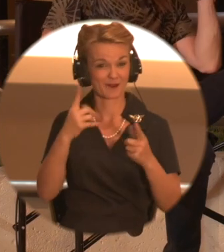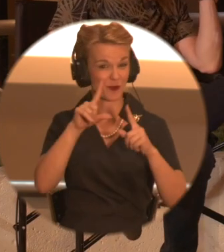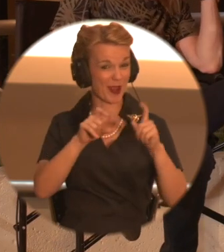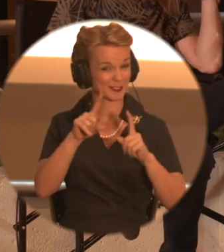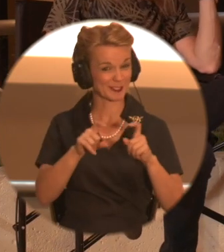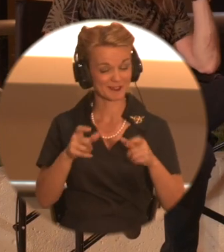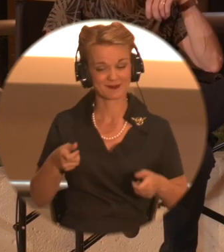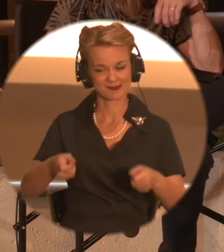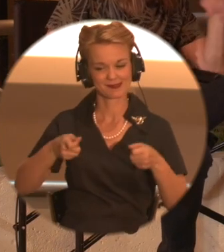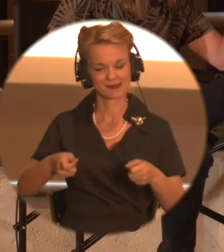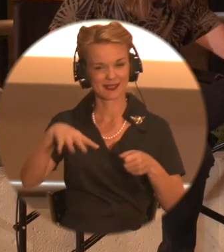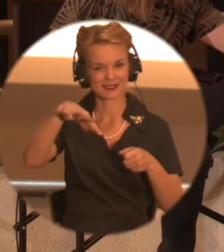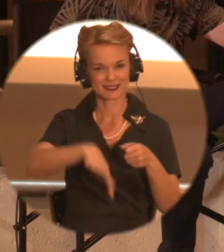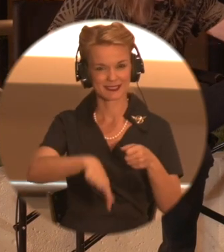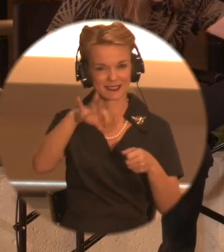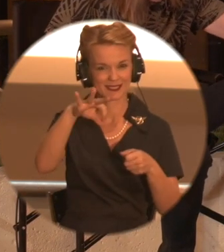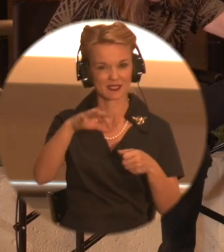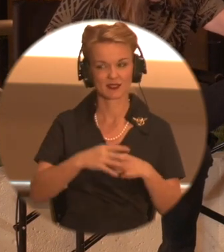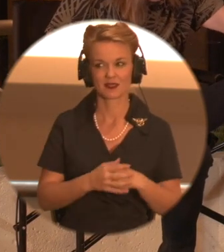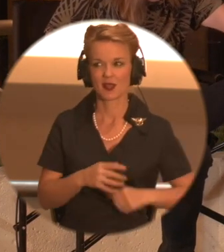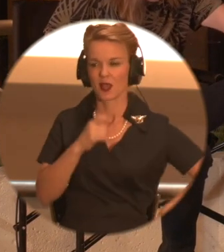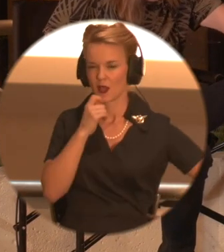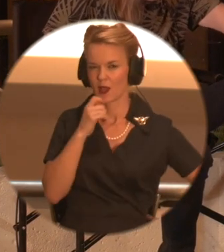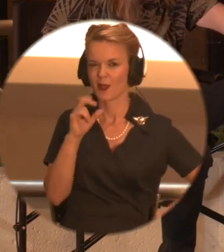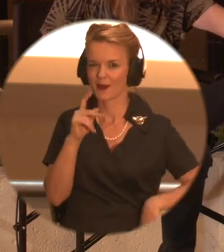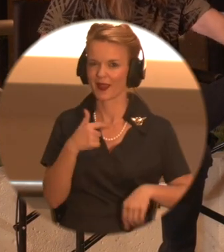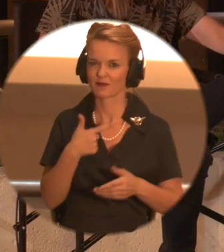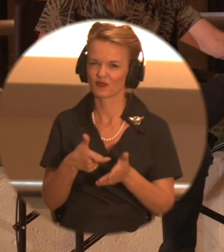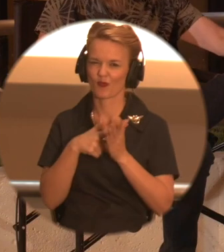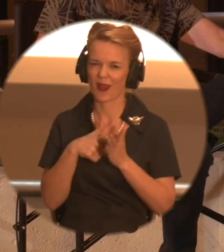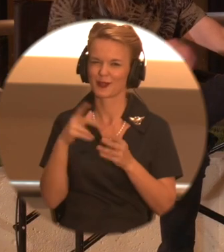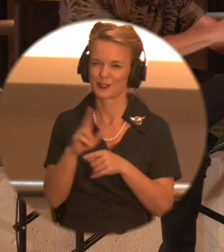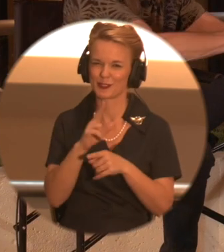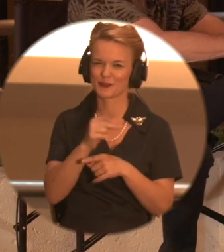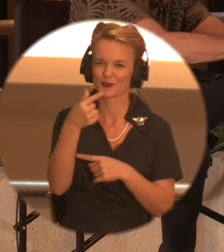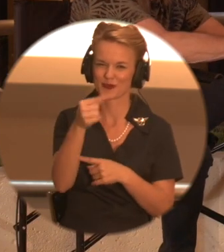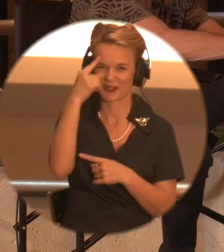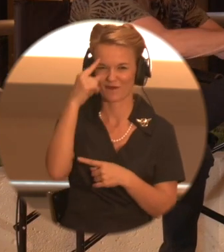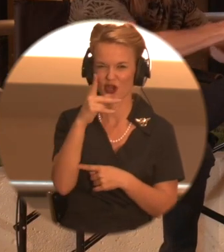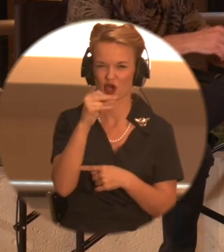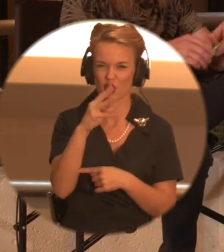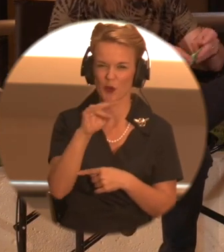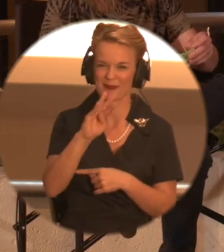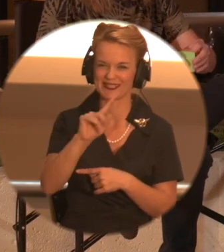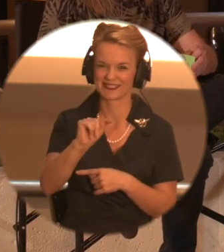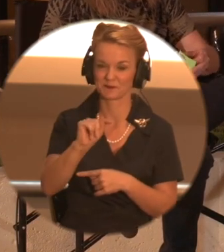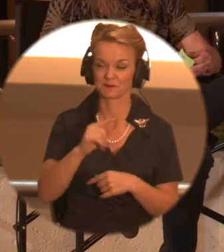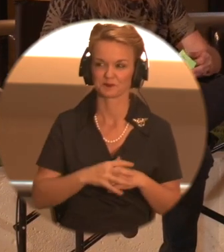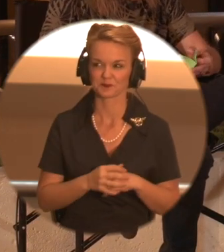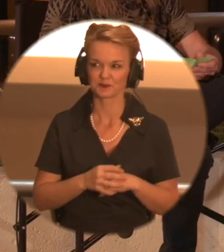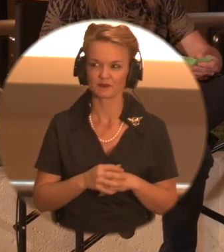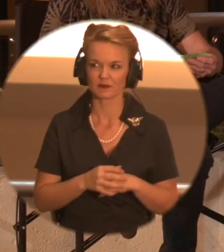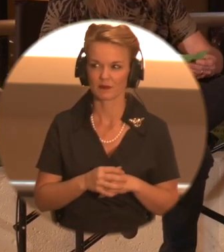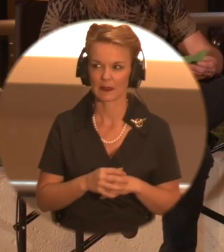And let's see what you dig in and get here. Okay. I guess I'm obligated to go with green. Go for the green. Oops. Oh, I got green in pink. I'll put that one back. All right. I